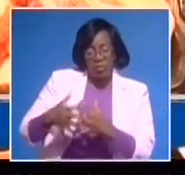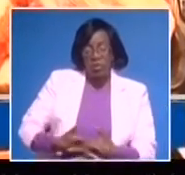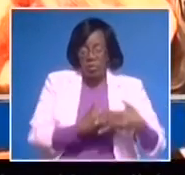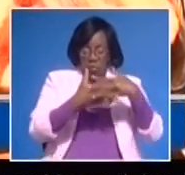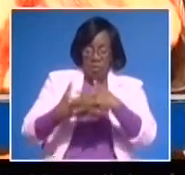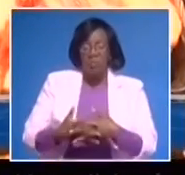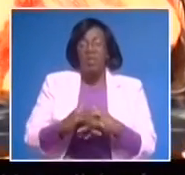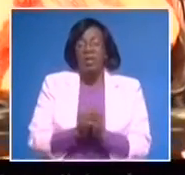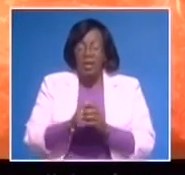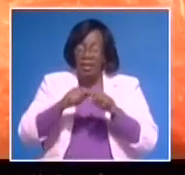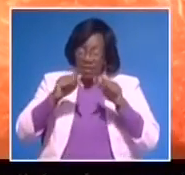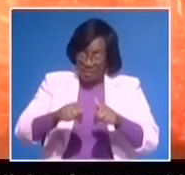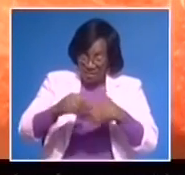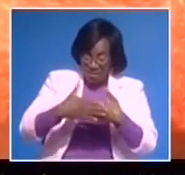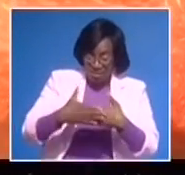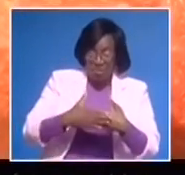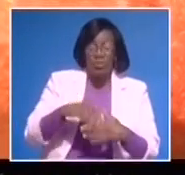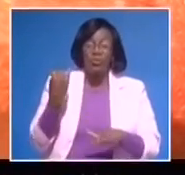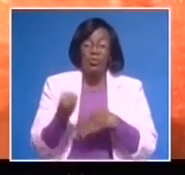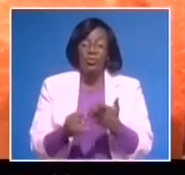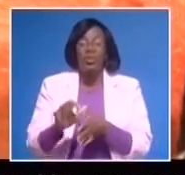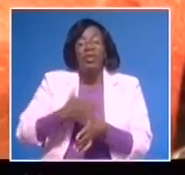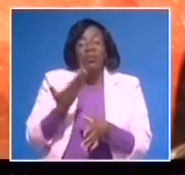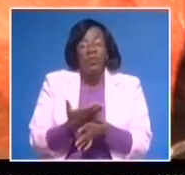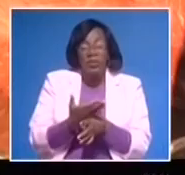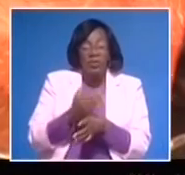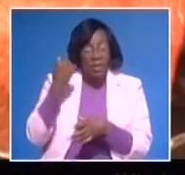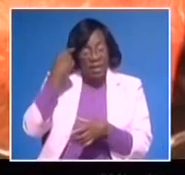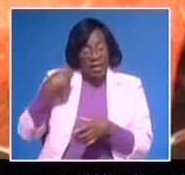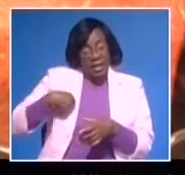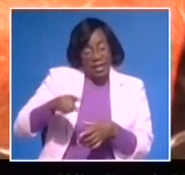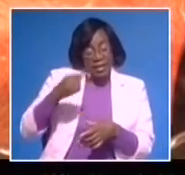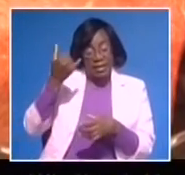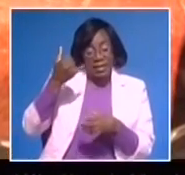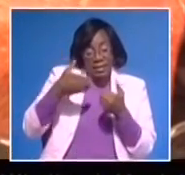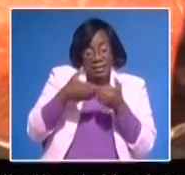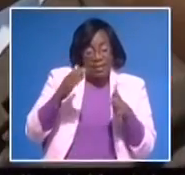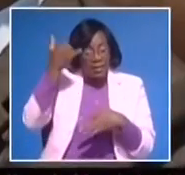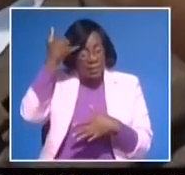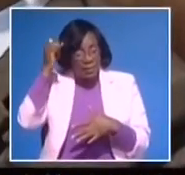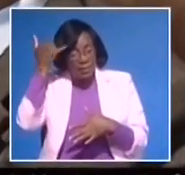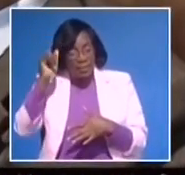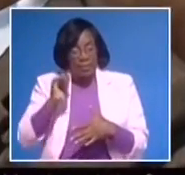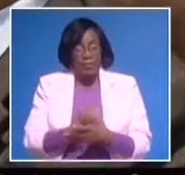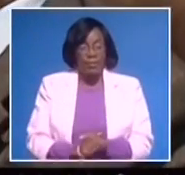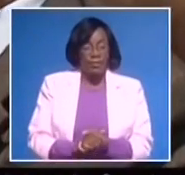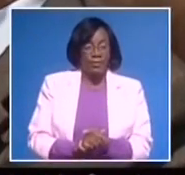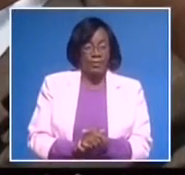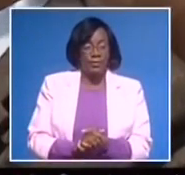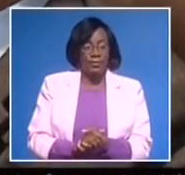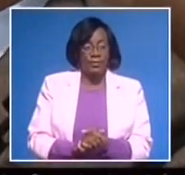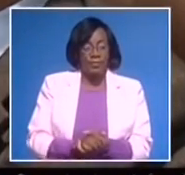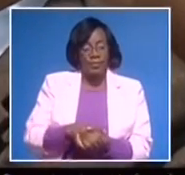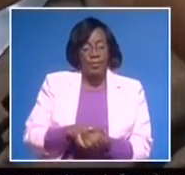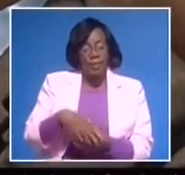initiator of the agreement when he was the Agriculture Minister in the 1990s. The Vice President